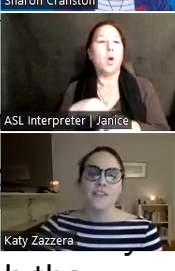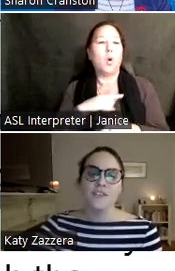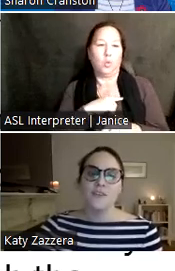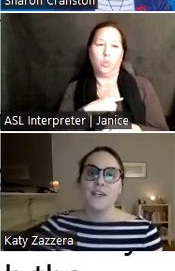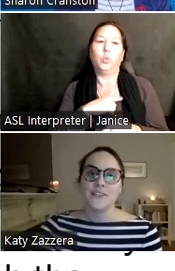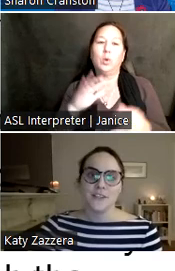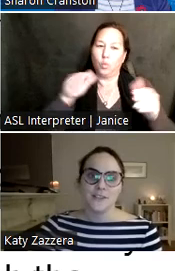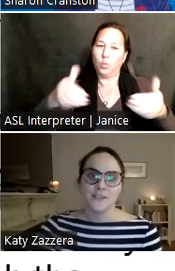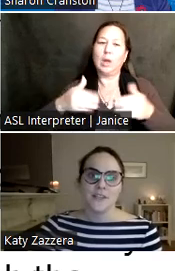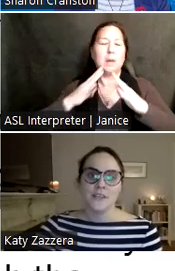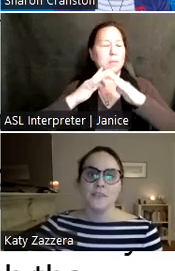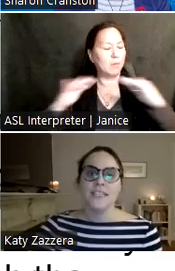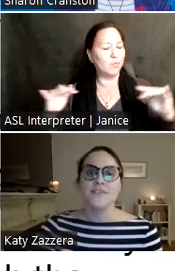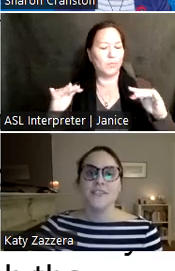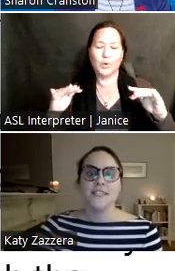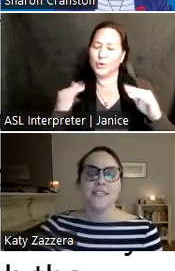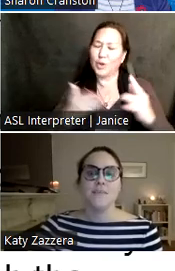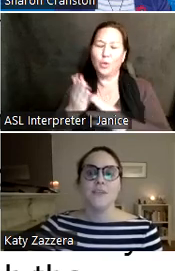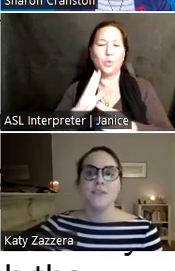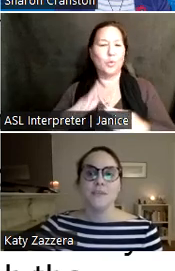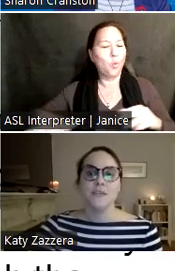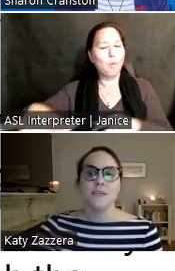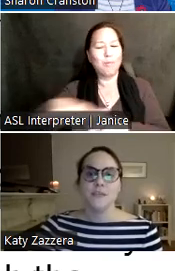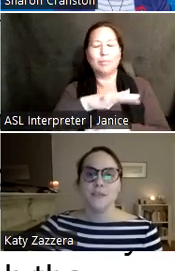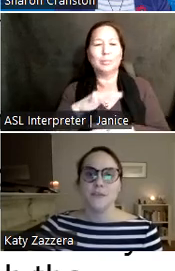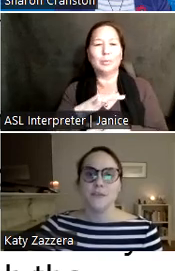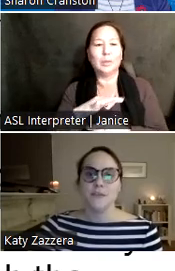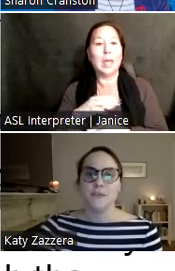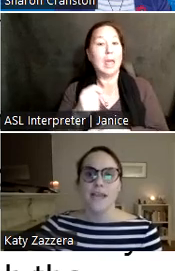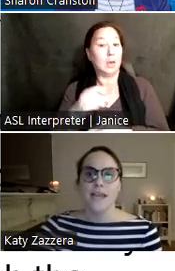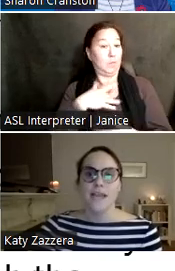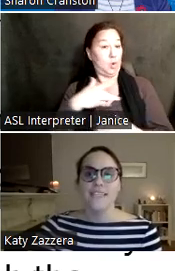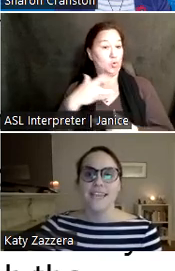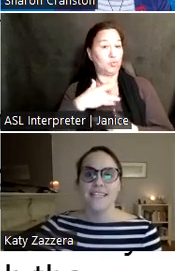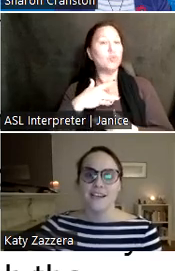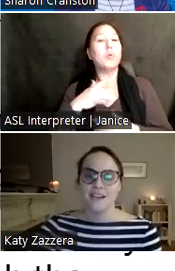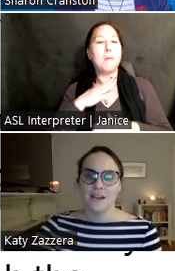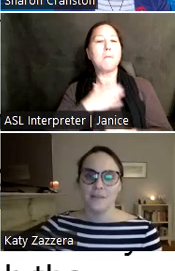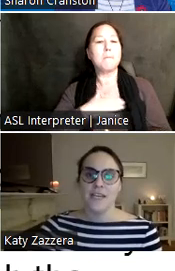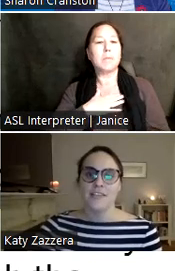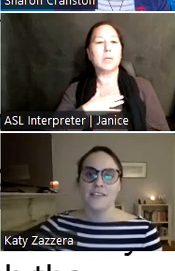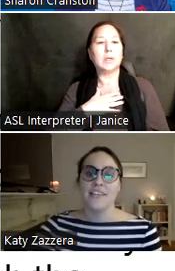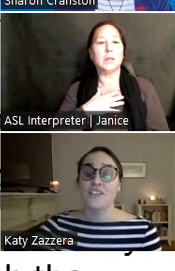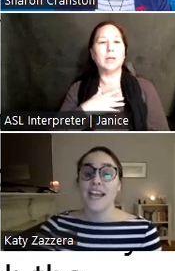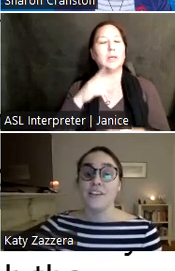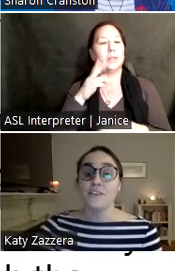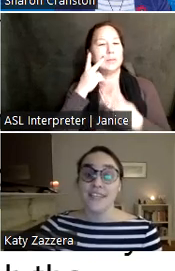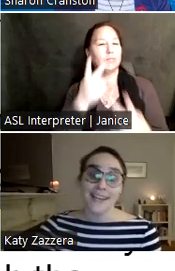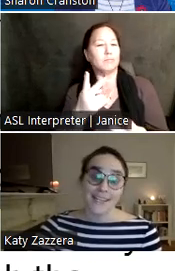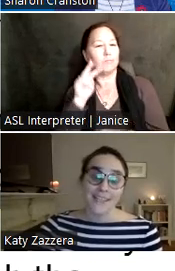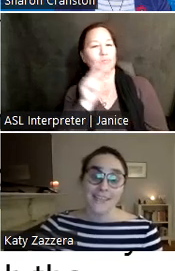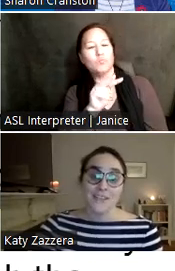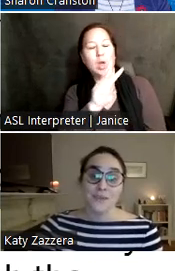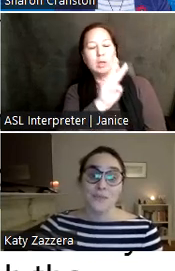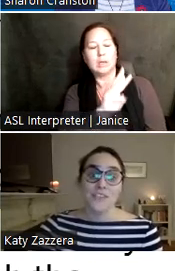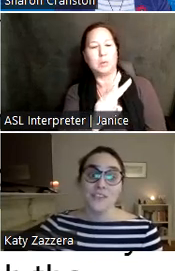any questions or concerns, please visit www.mbta.com slash title VI